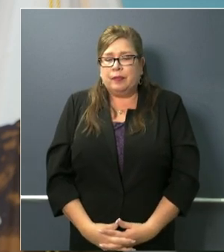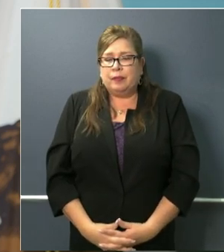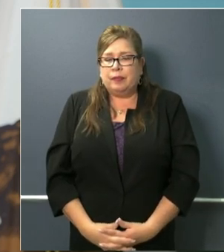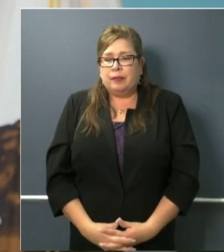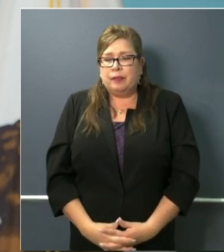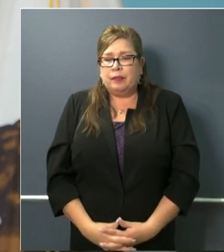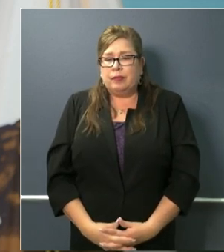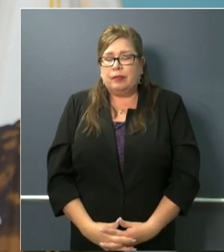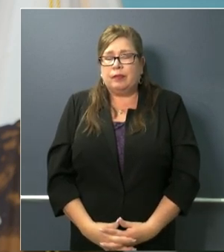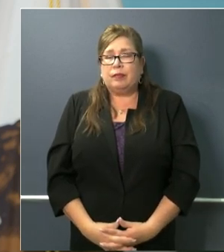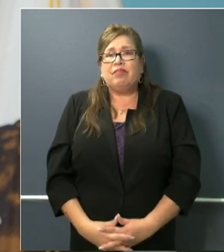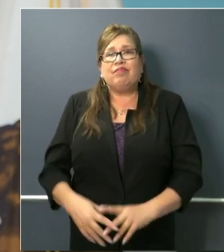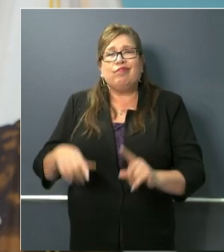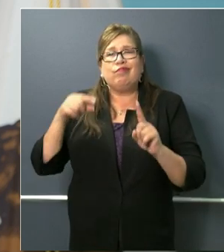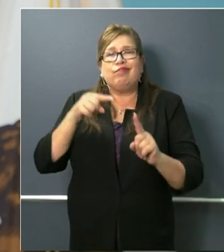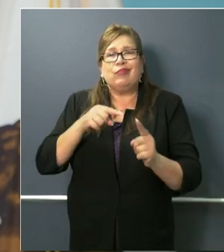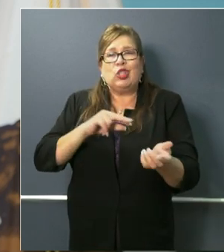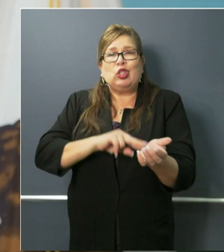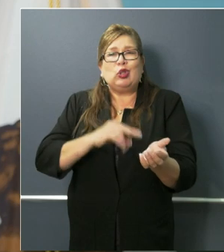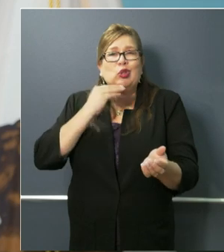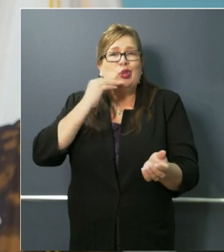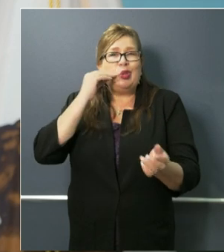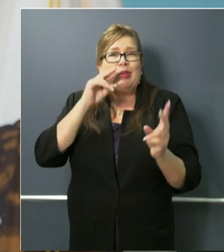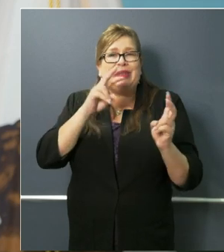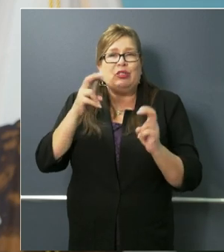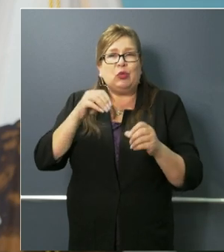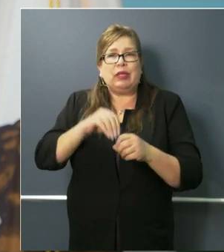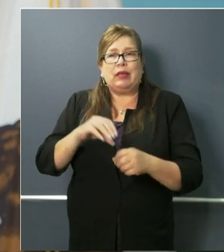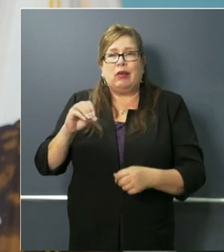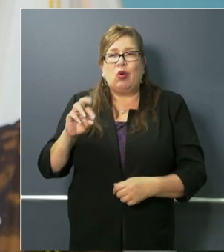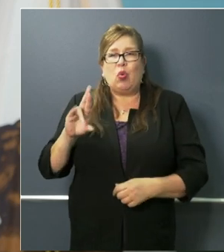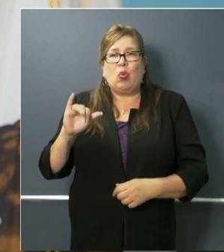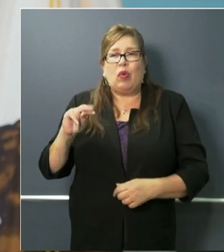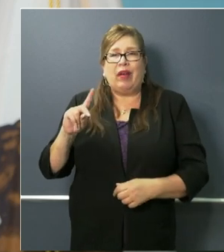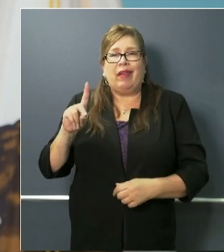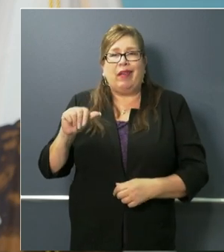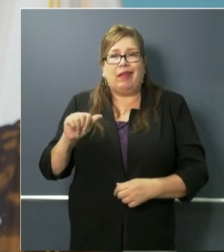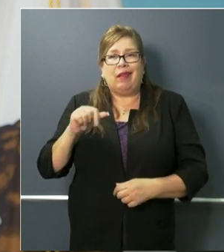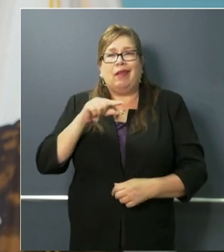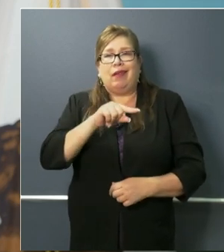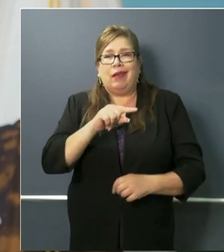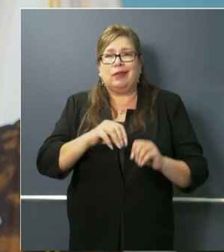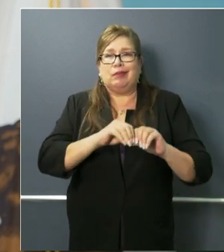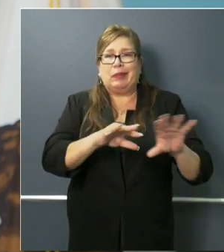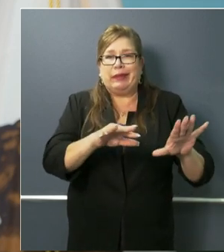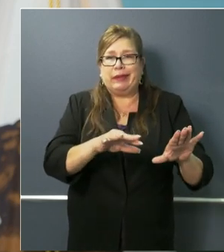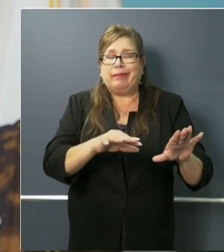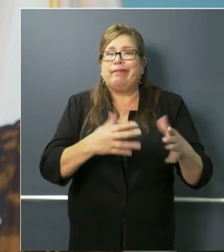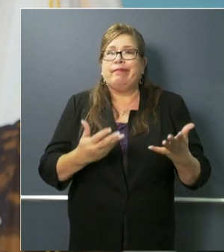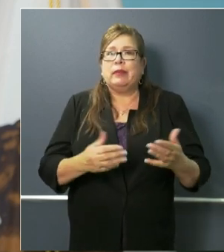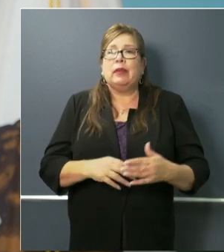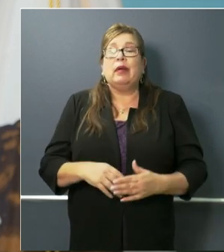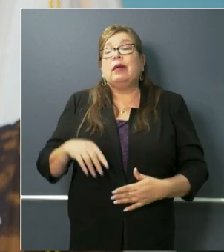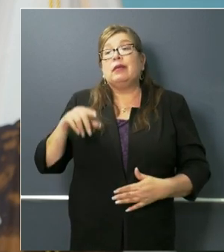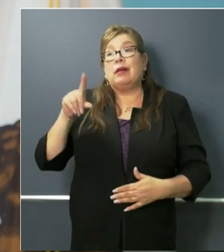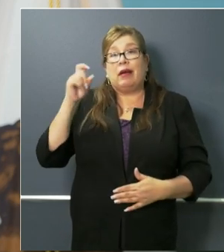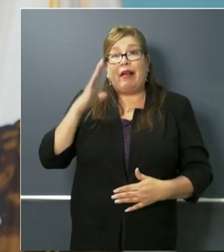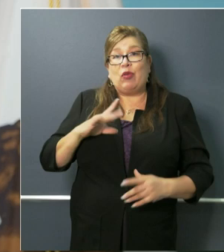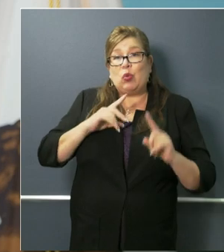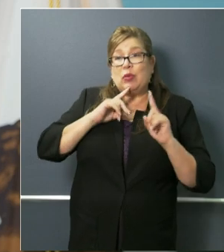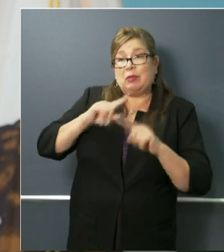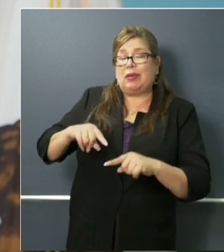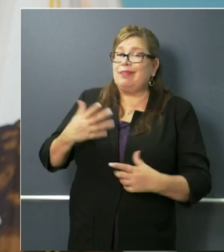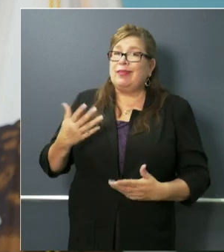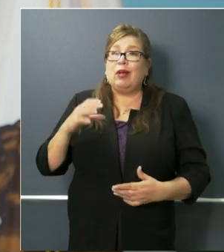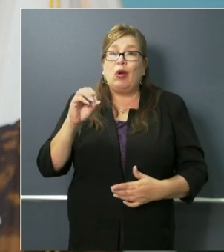orinda what can be done to stop or slow the spread uh in those facilities yeah it's orinda it's san diego san